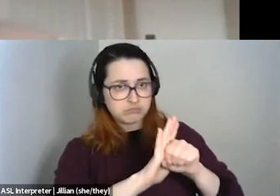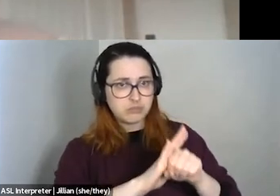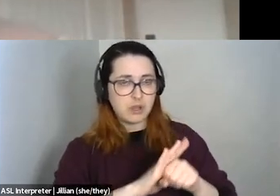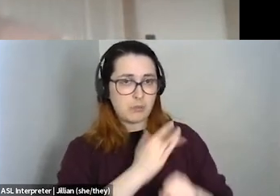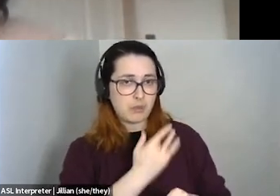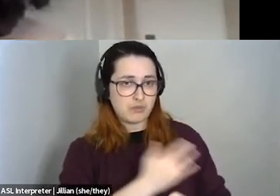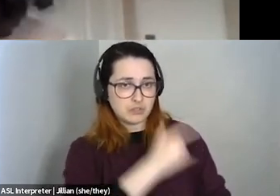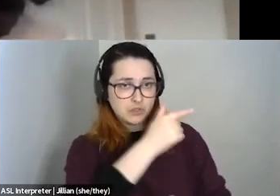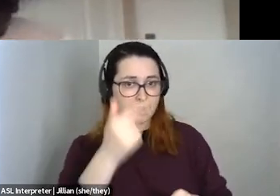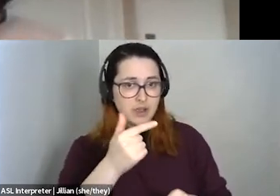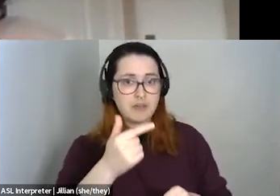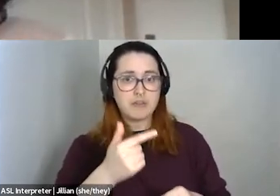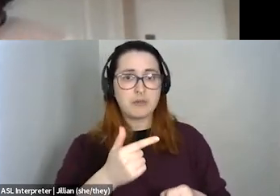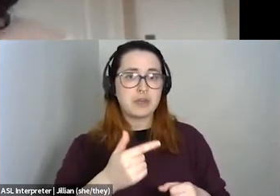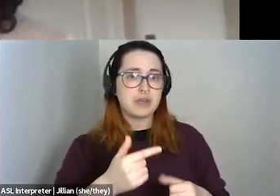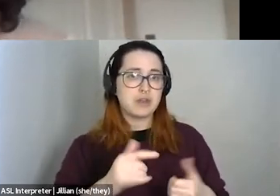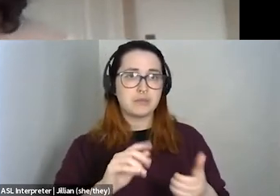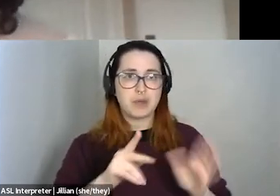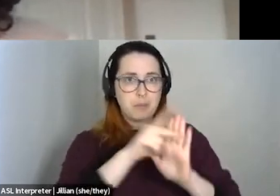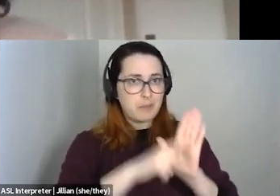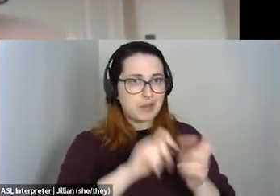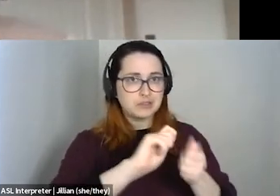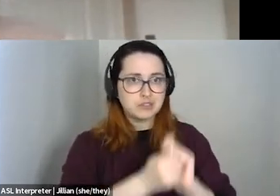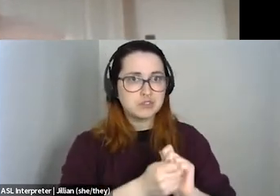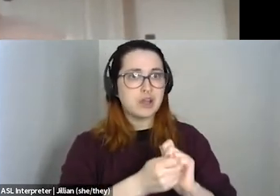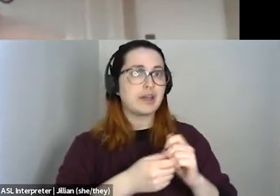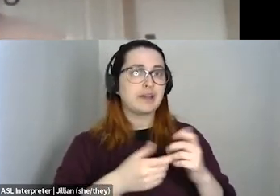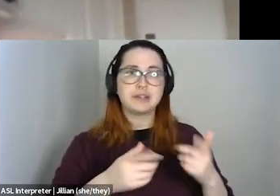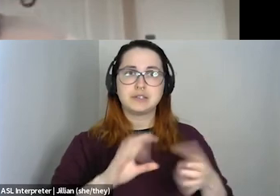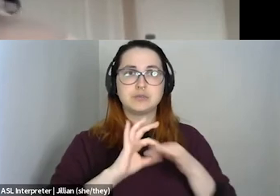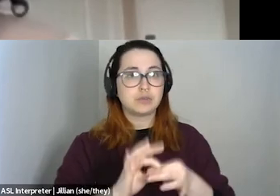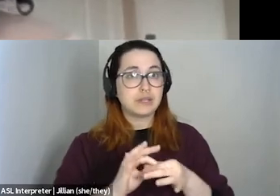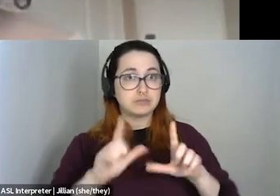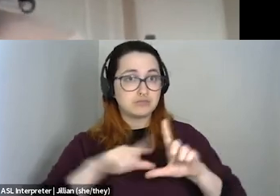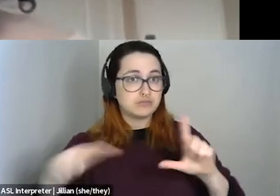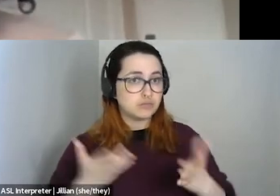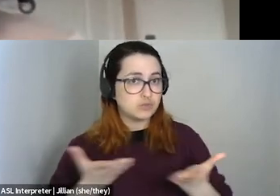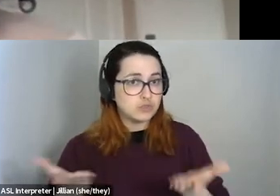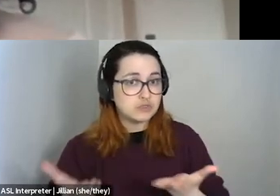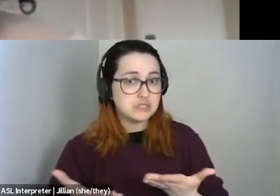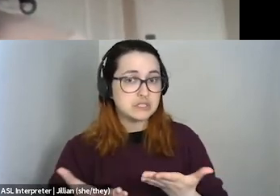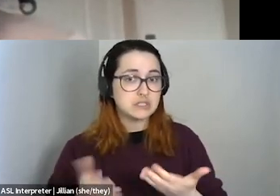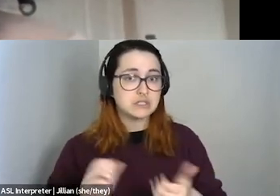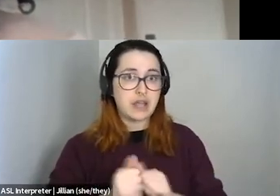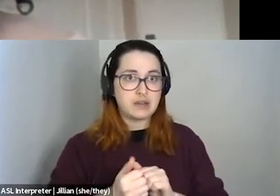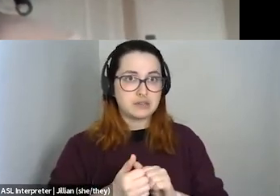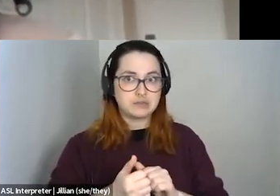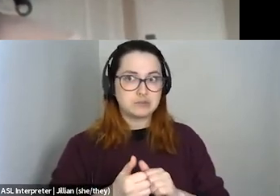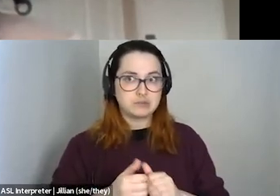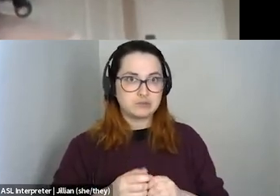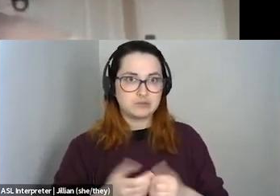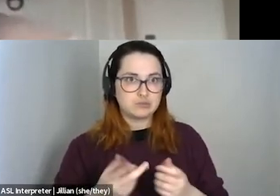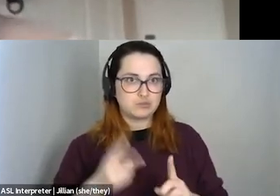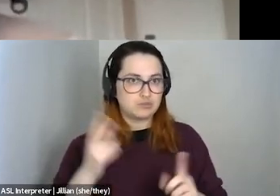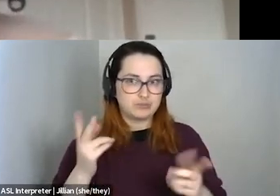like policy changes, funding shifts in rural, uh, 2SLGBTQ plus services? Um, apart from